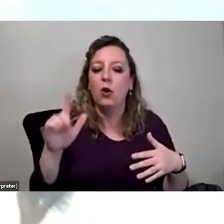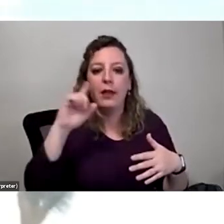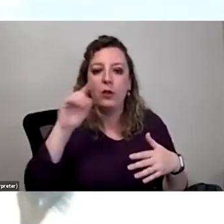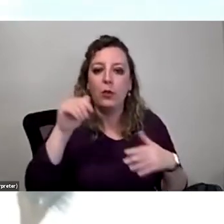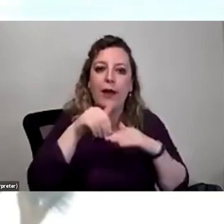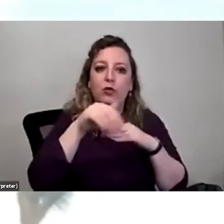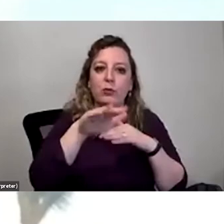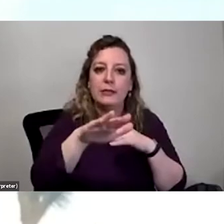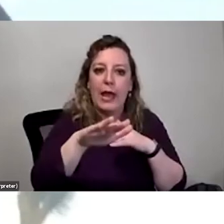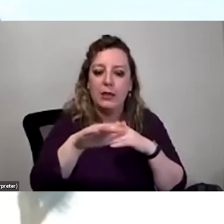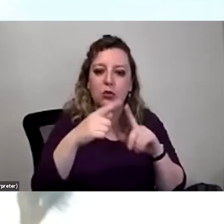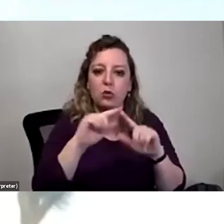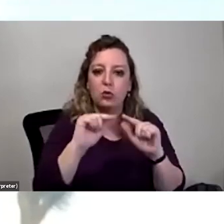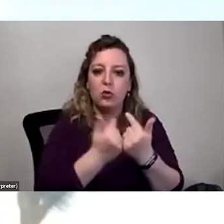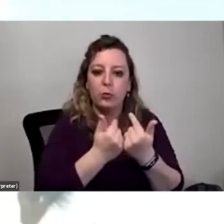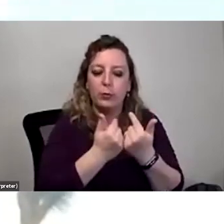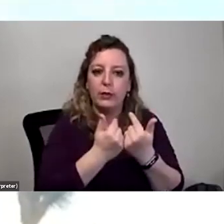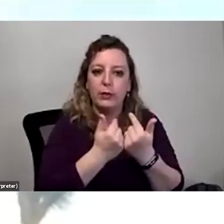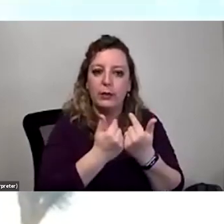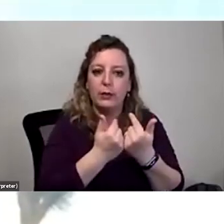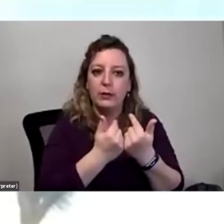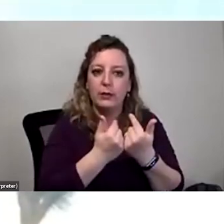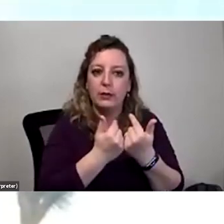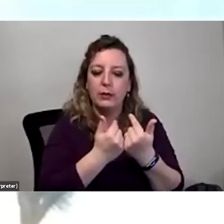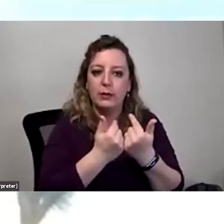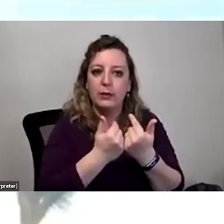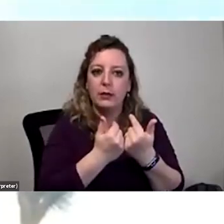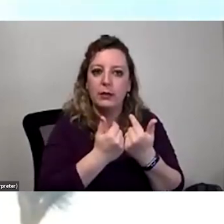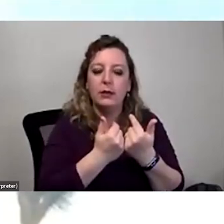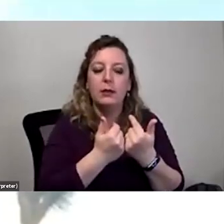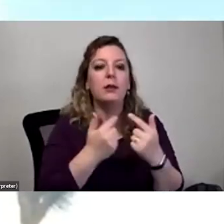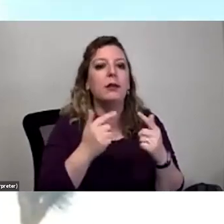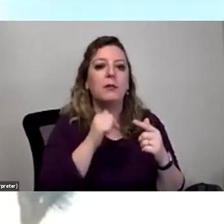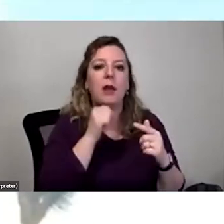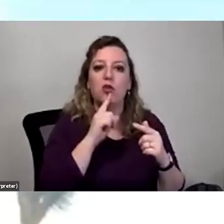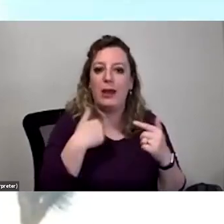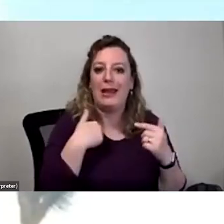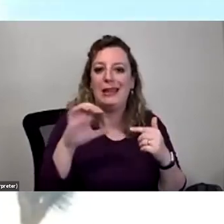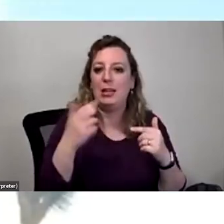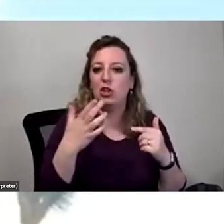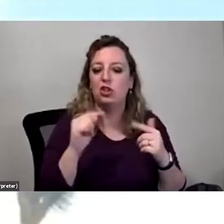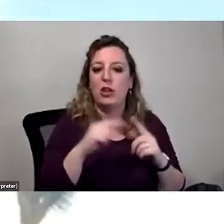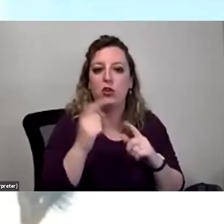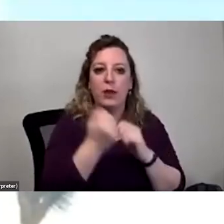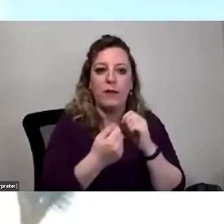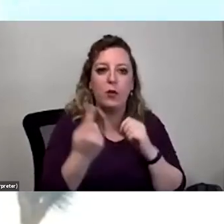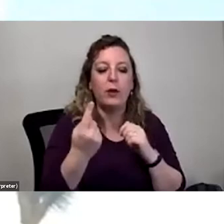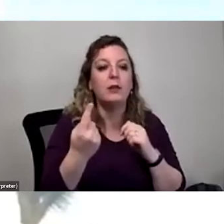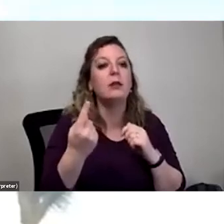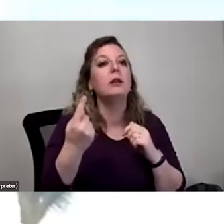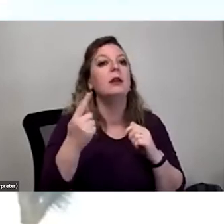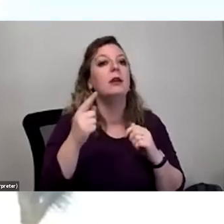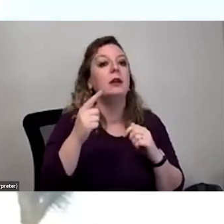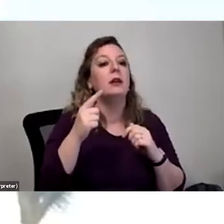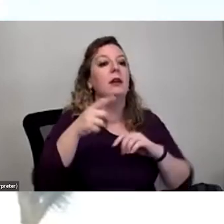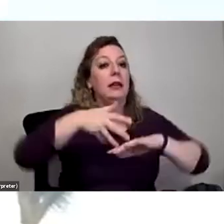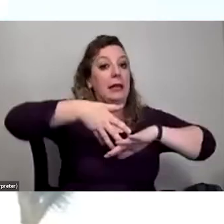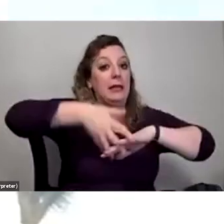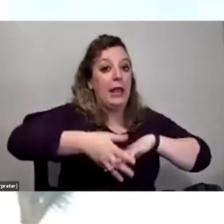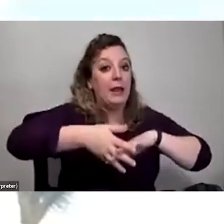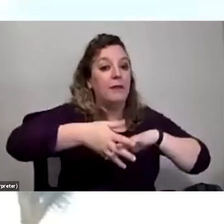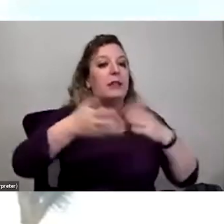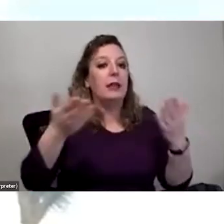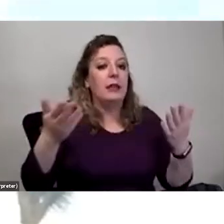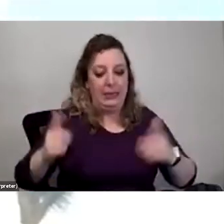send it out to the group. Cause I don't think I can, I can chat it to everyone. So, um, the native American, there've been native Americans living in this area